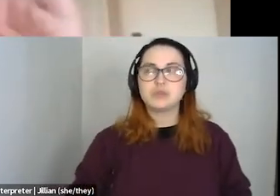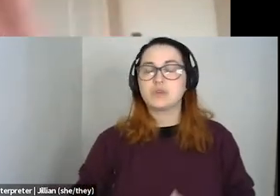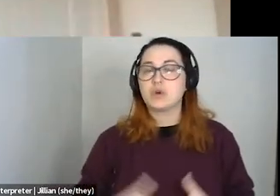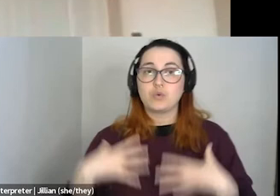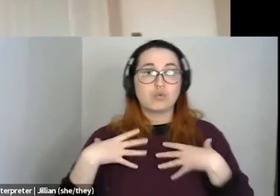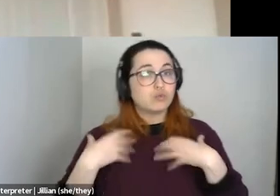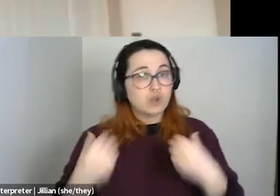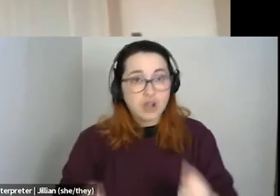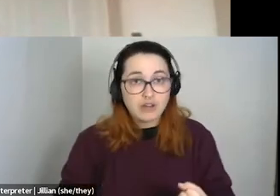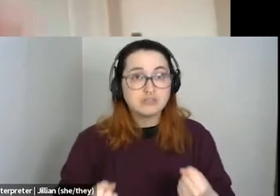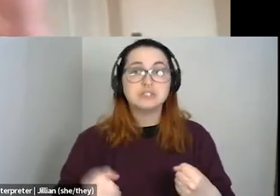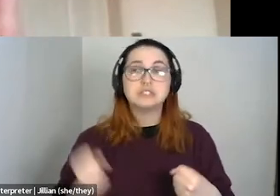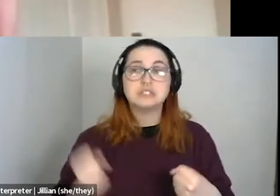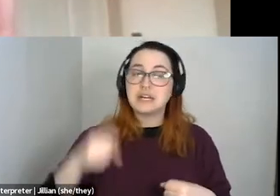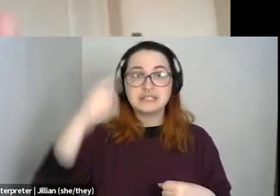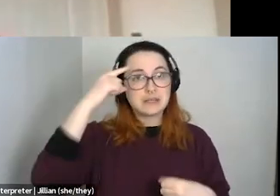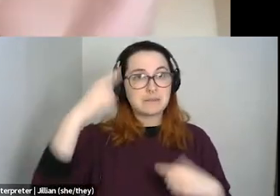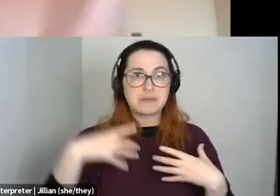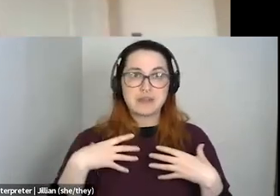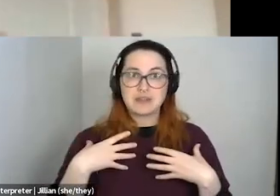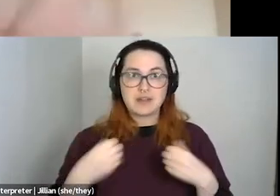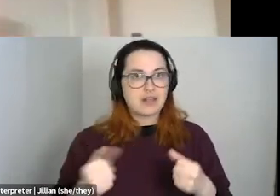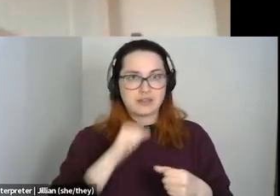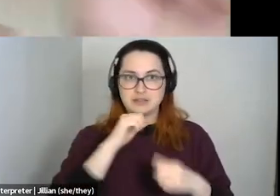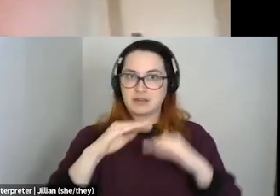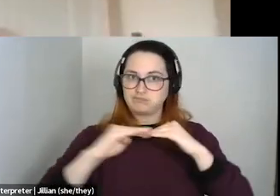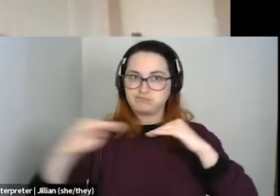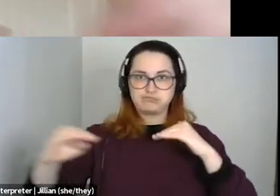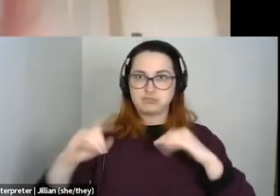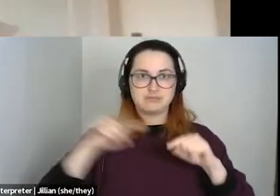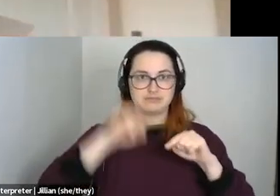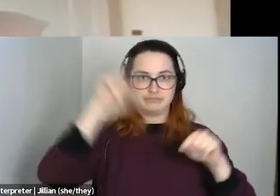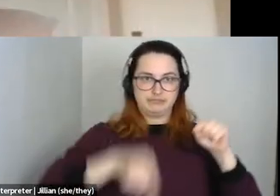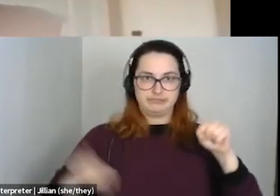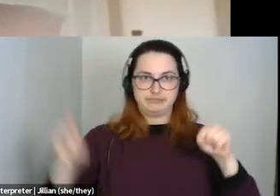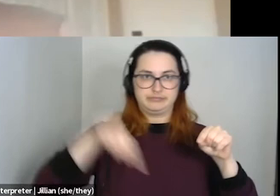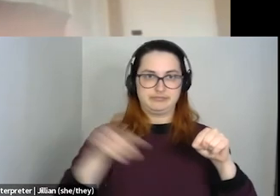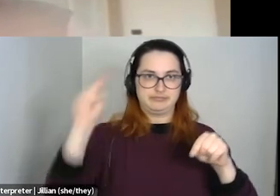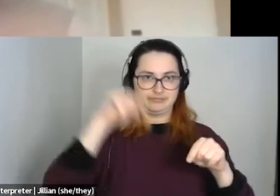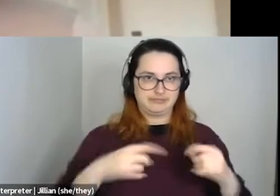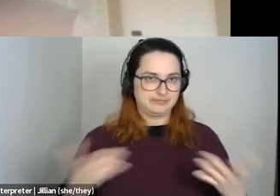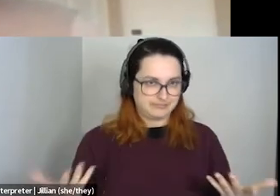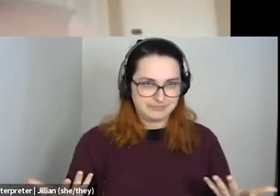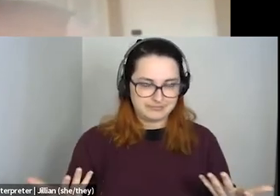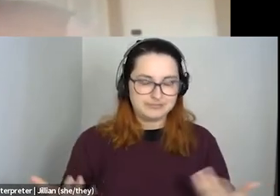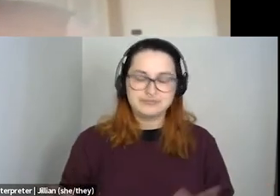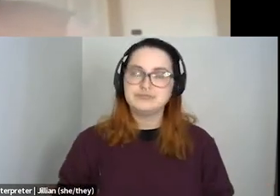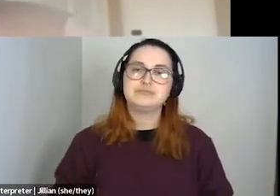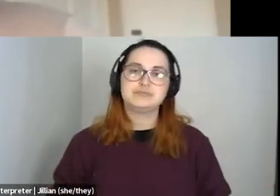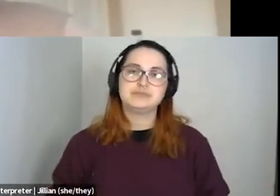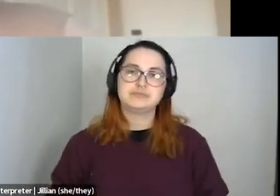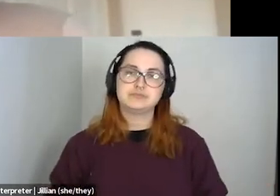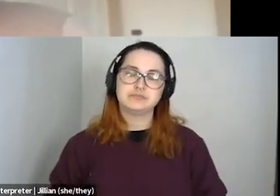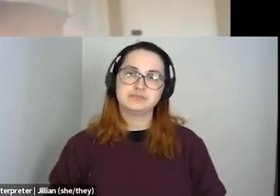health is not a linear thing. Everything is like all over the place. Um,